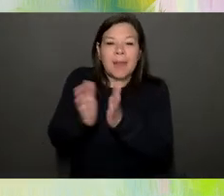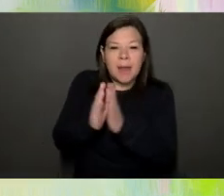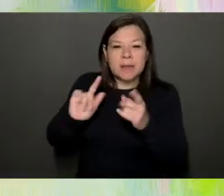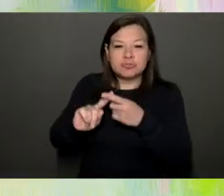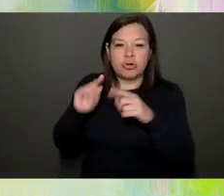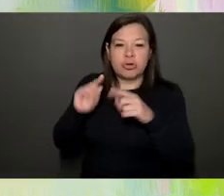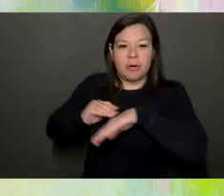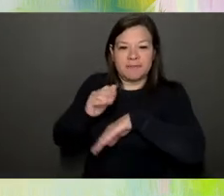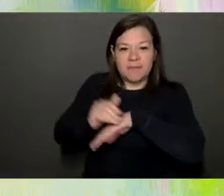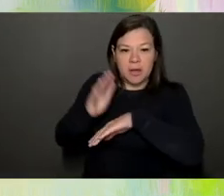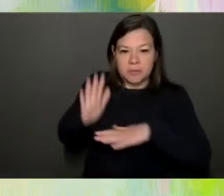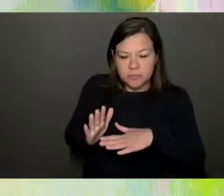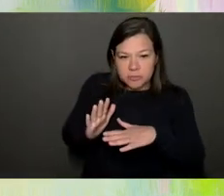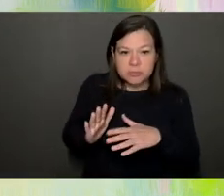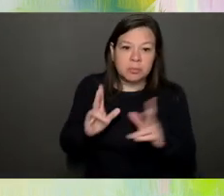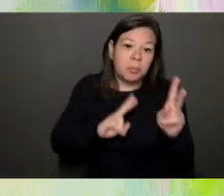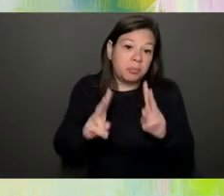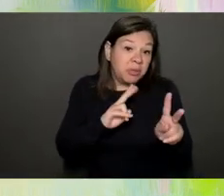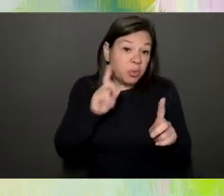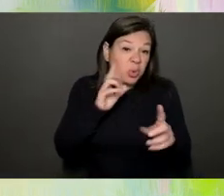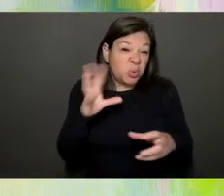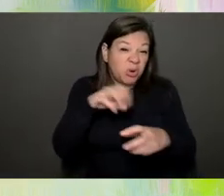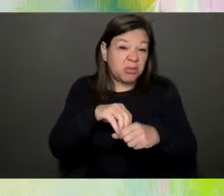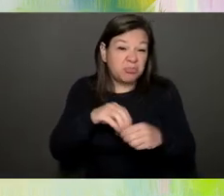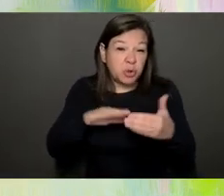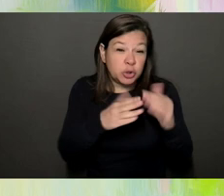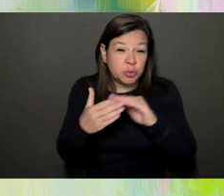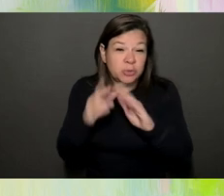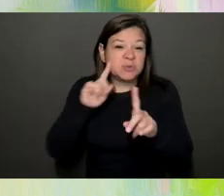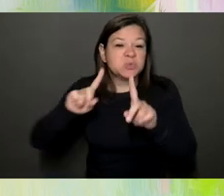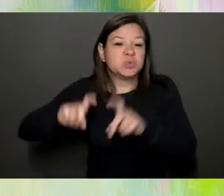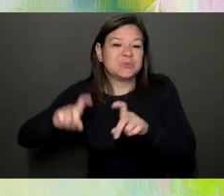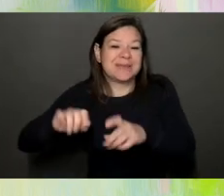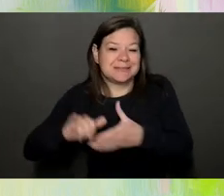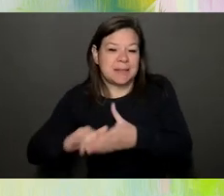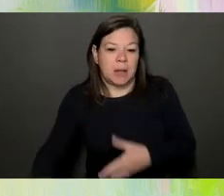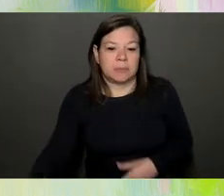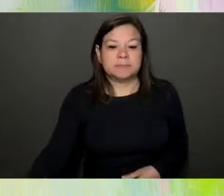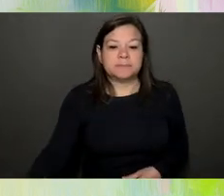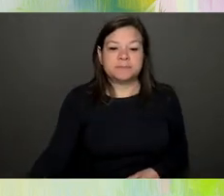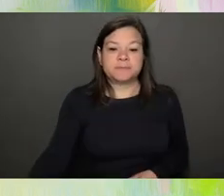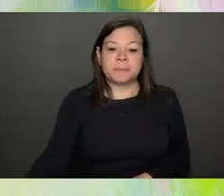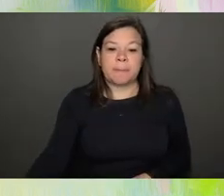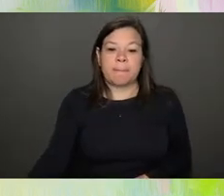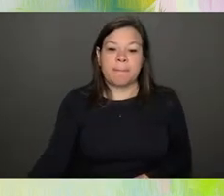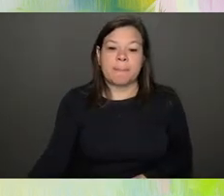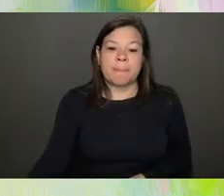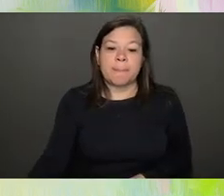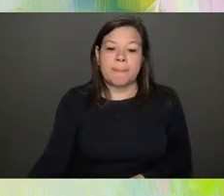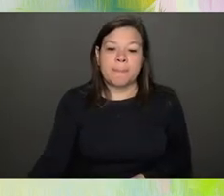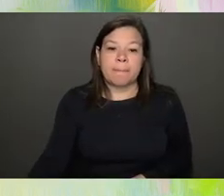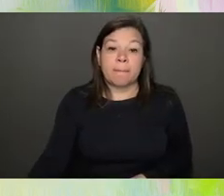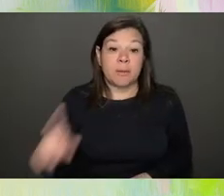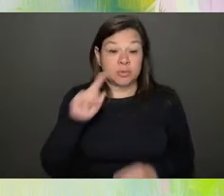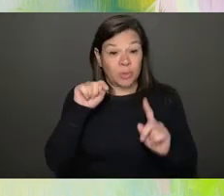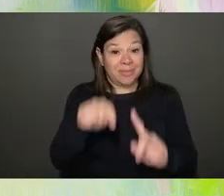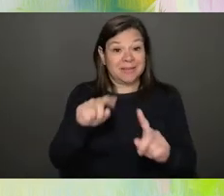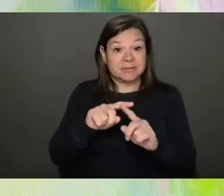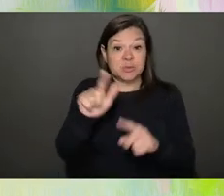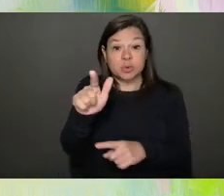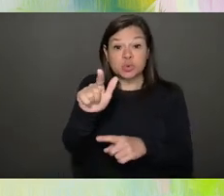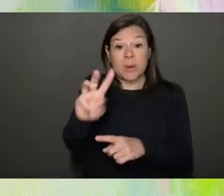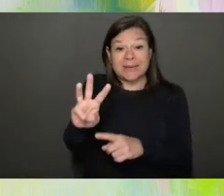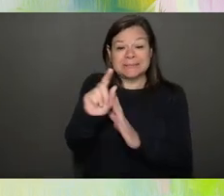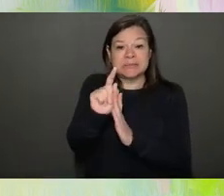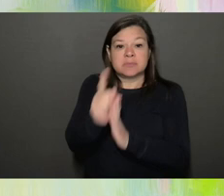folks who are part of the community to test that. So in this case, in the picture tool, there were 26 instances when